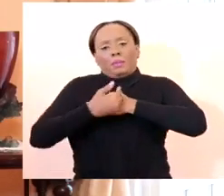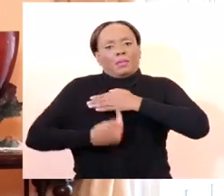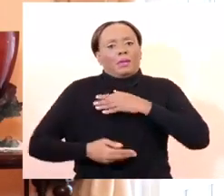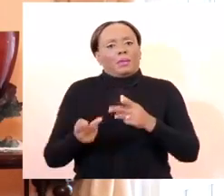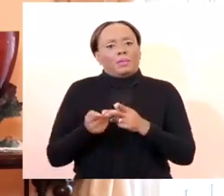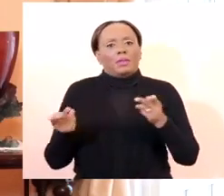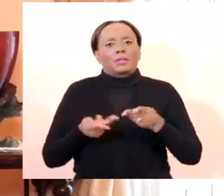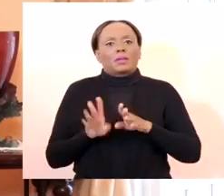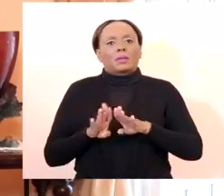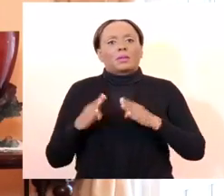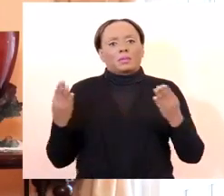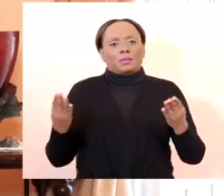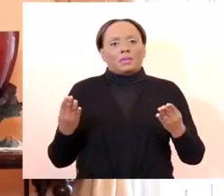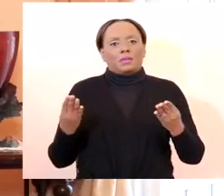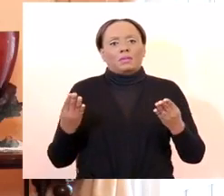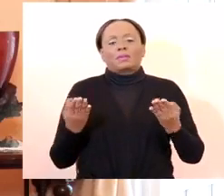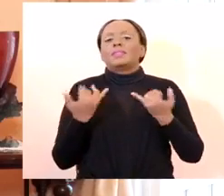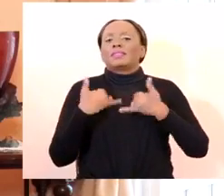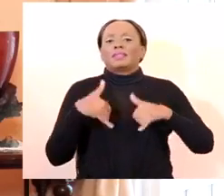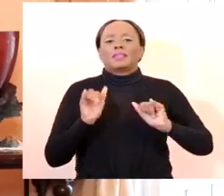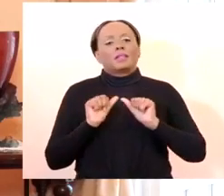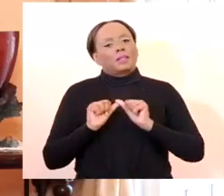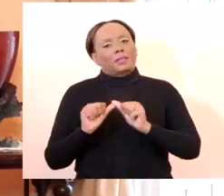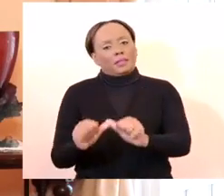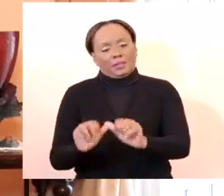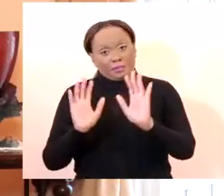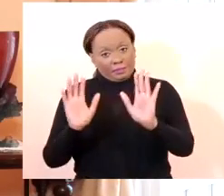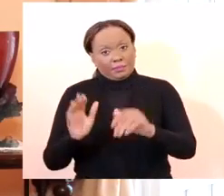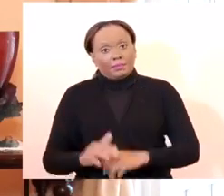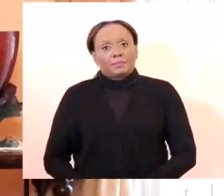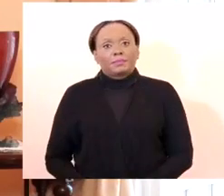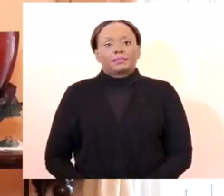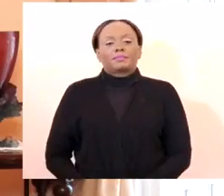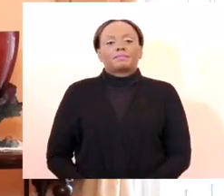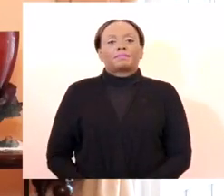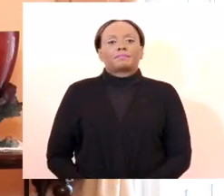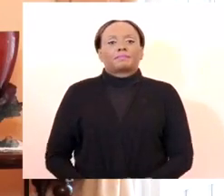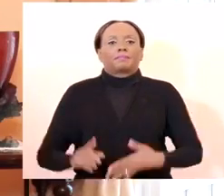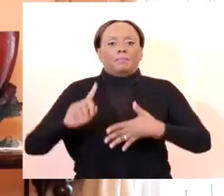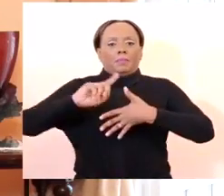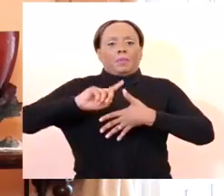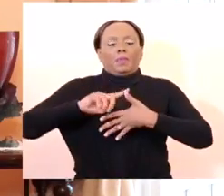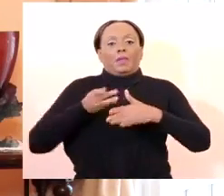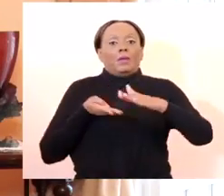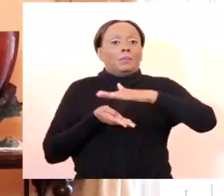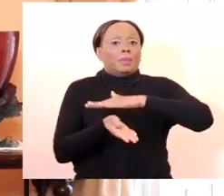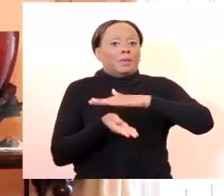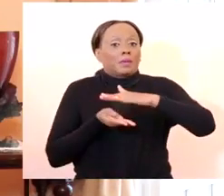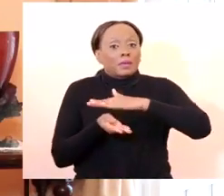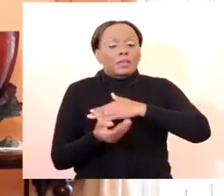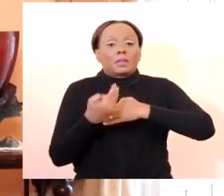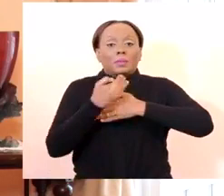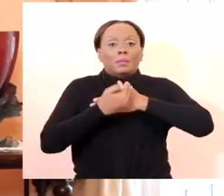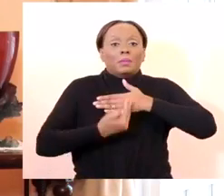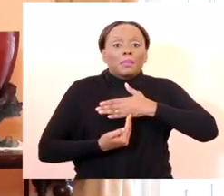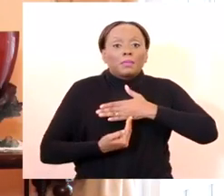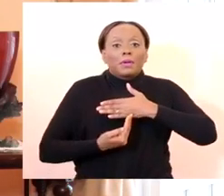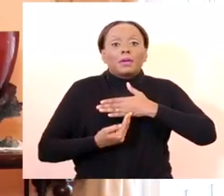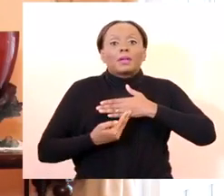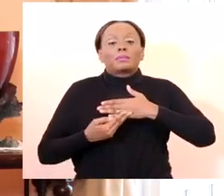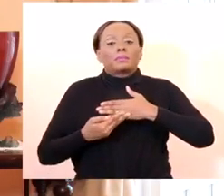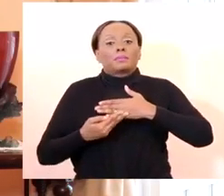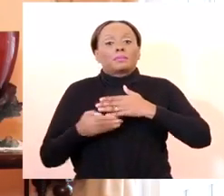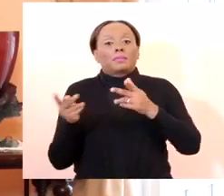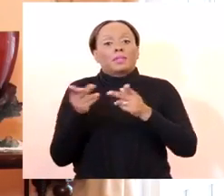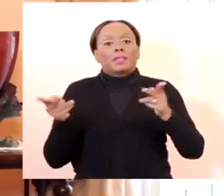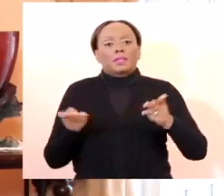of that sort open. That will continue on this occasion. So, I can say to you that bakeries and bread depots for the sale of bread